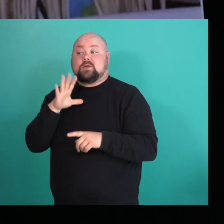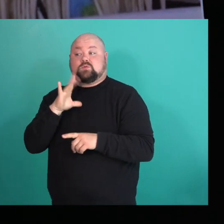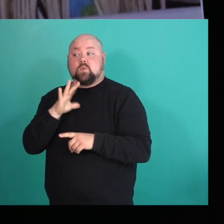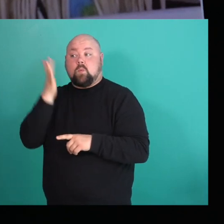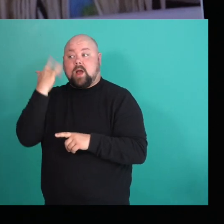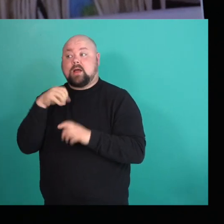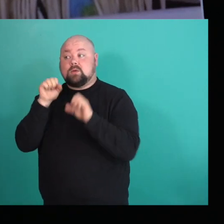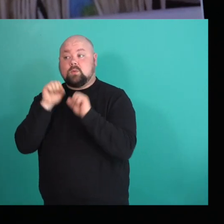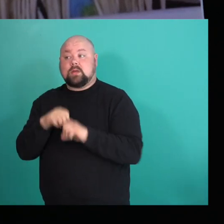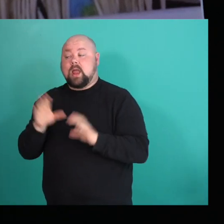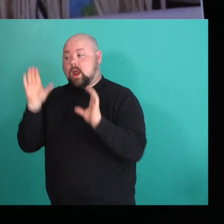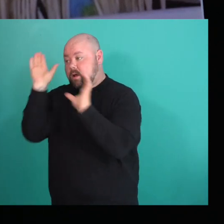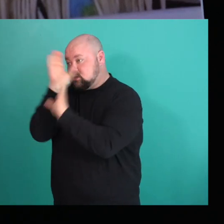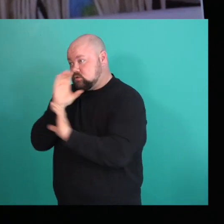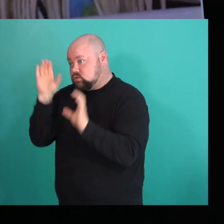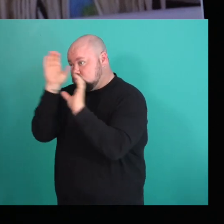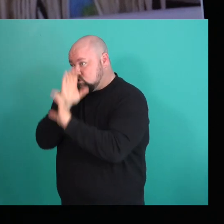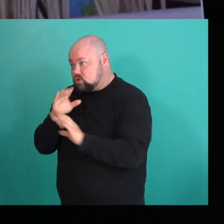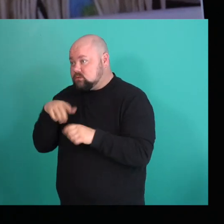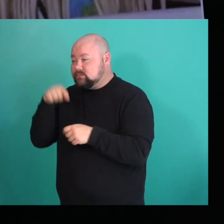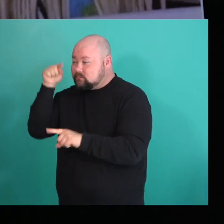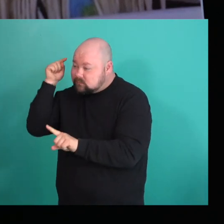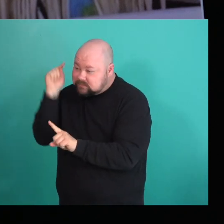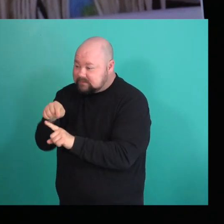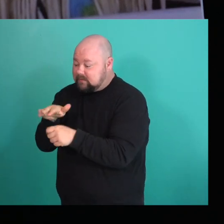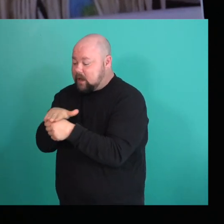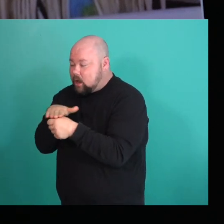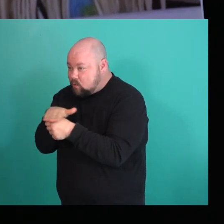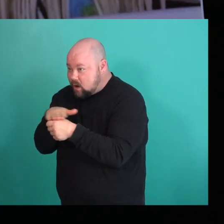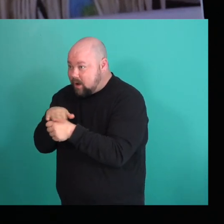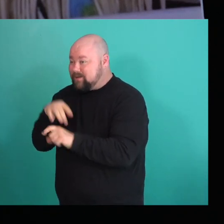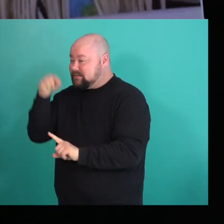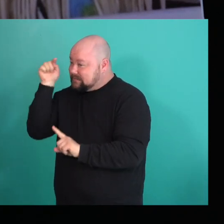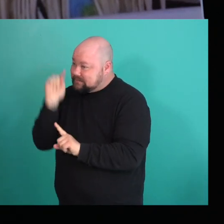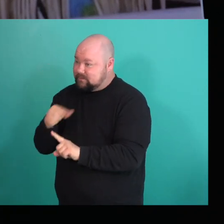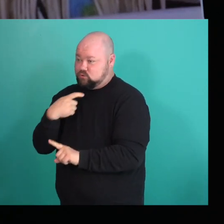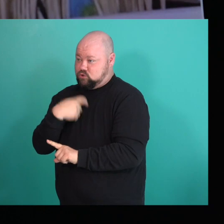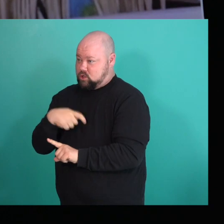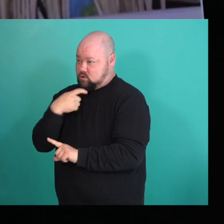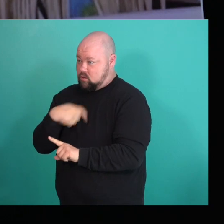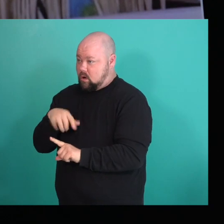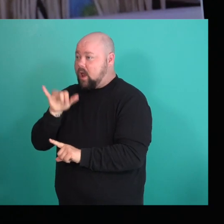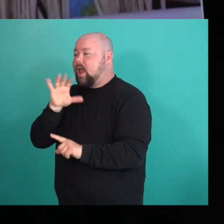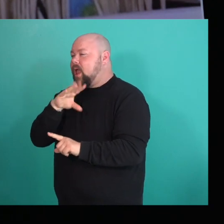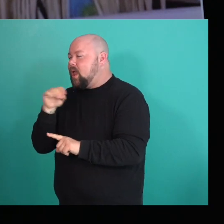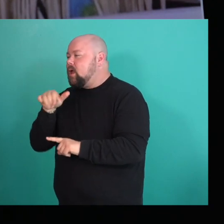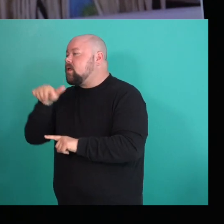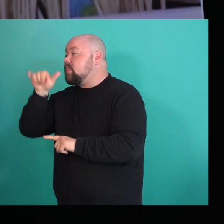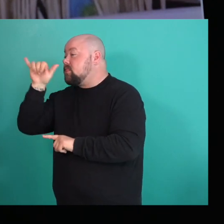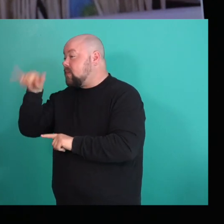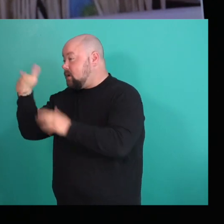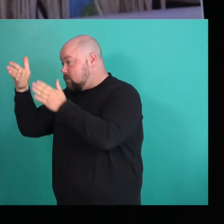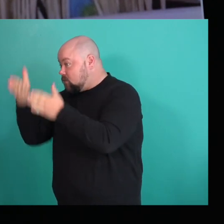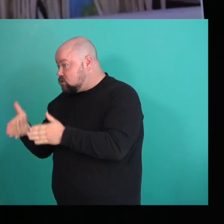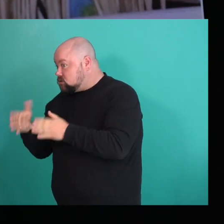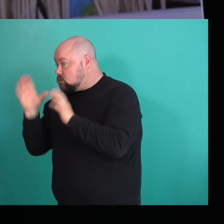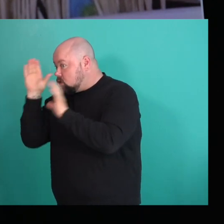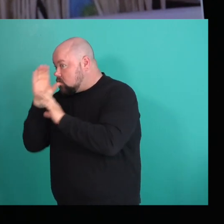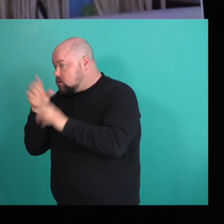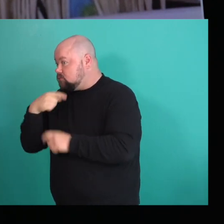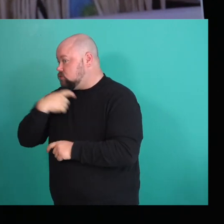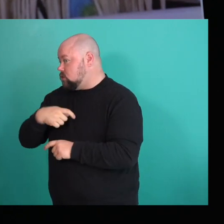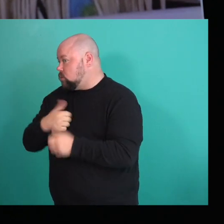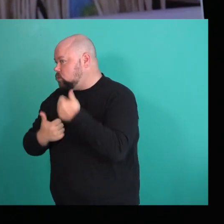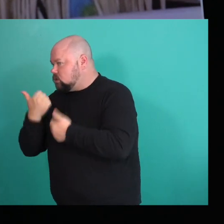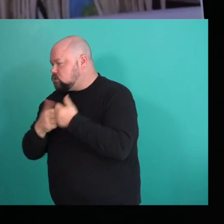location and also gender and who they're looking for, what gender the other person's looking for. So you could actually like use it as like a gay dating